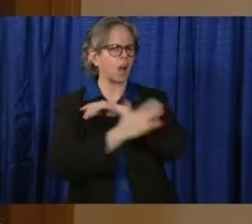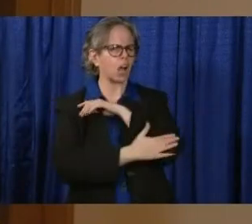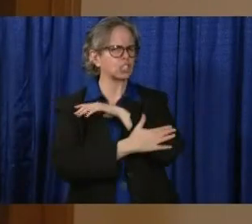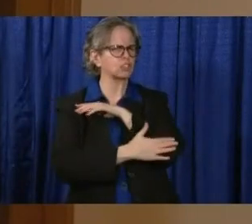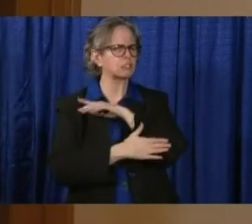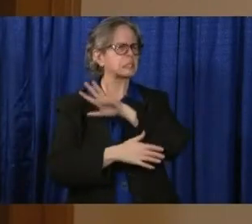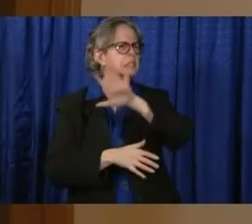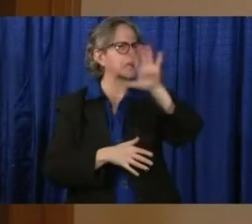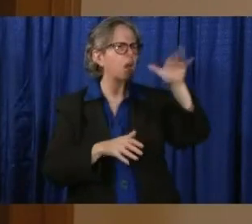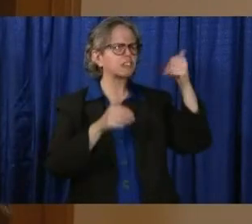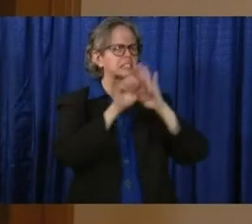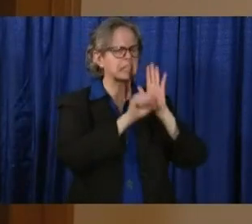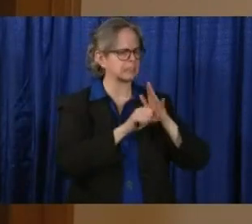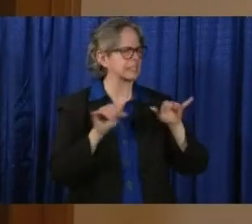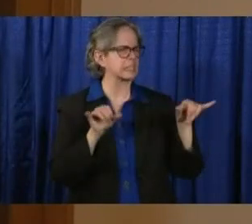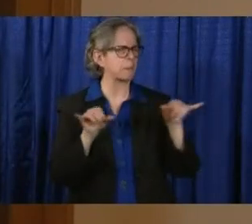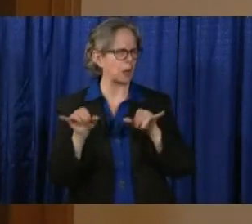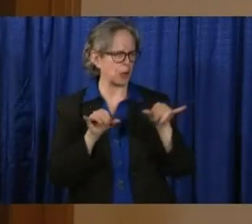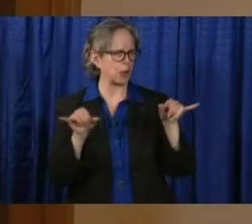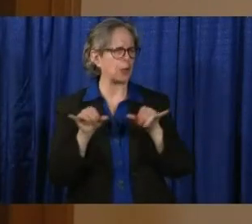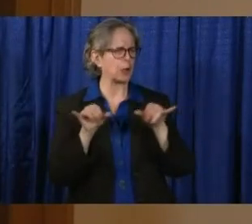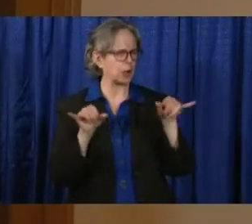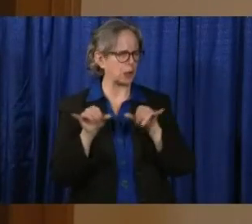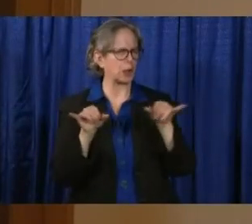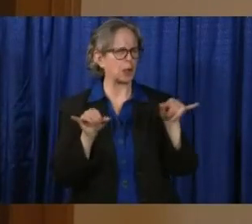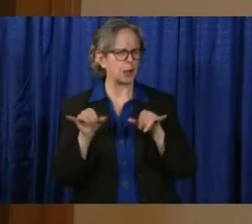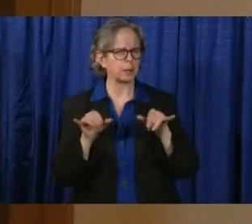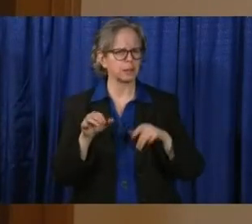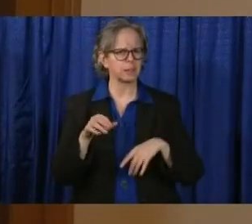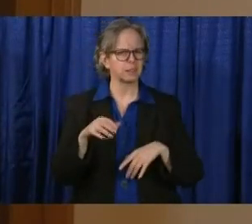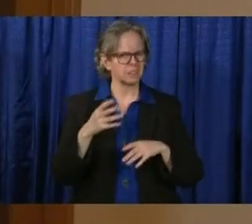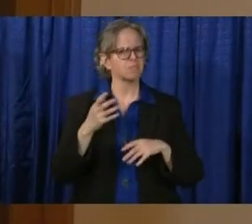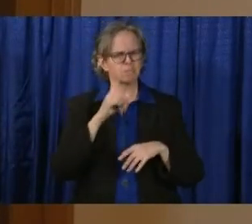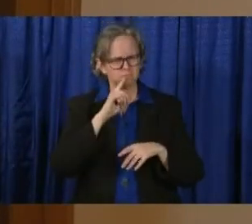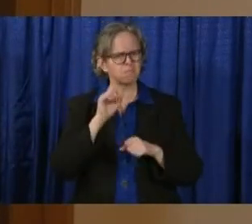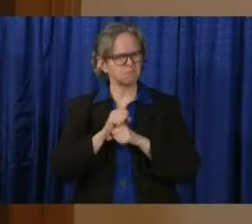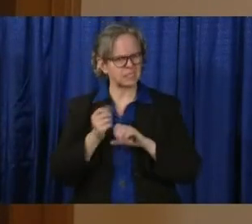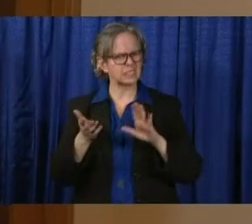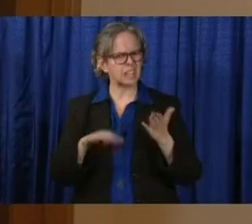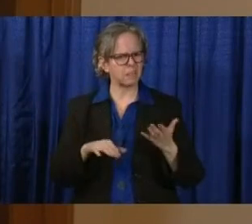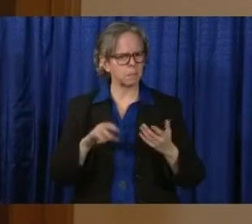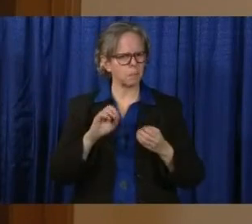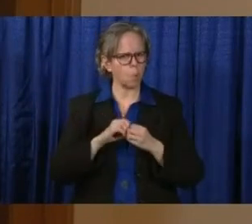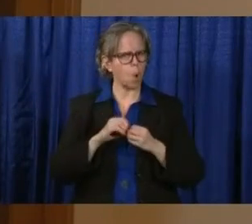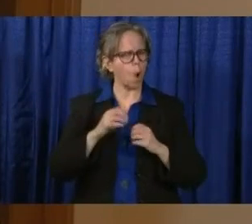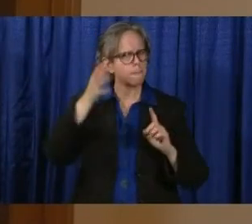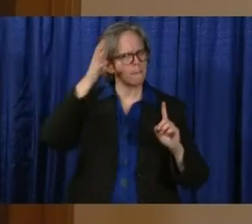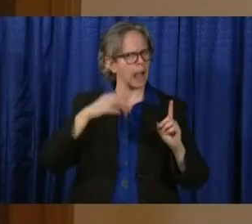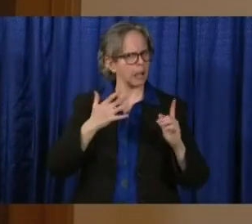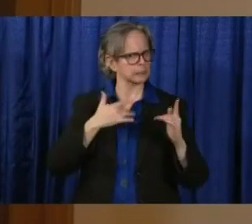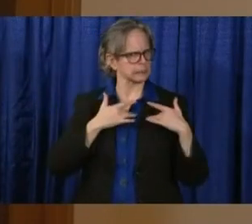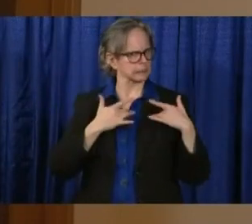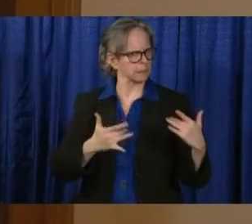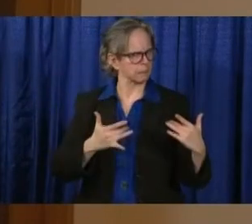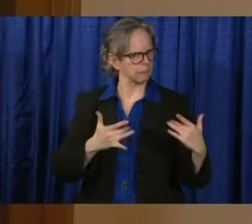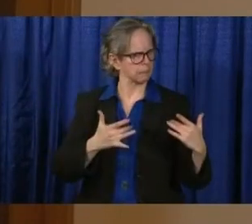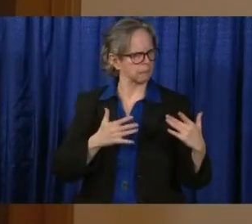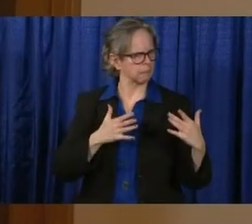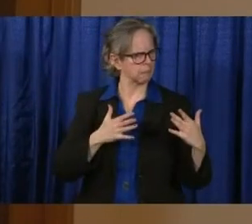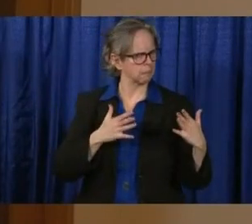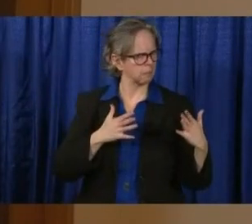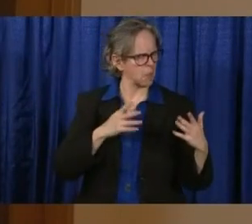see that deaths are definitely leaning more toward males. And that is something that's currently being investigated.